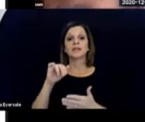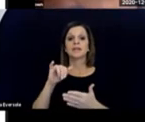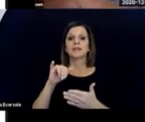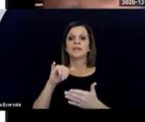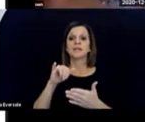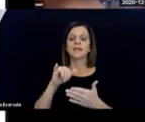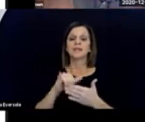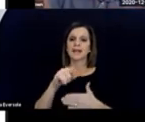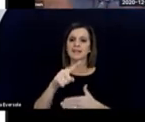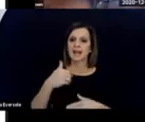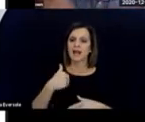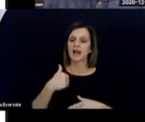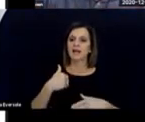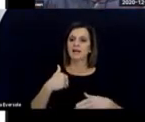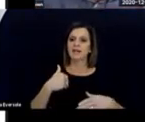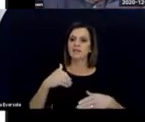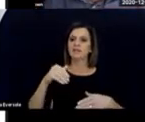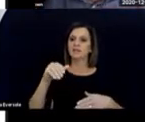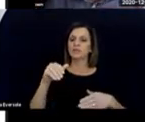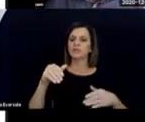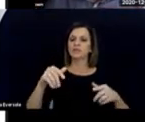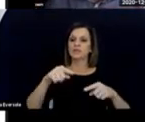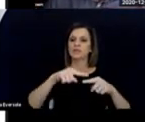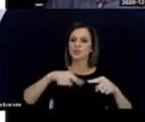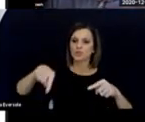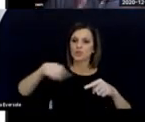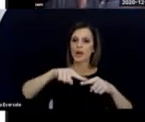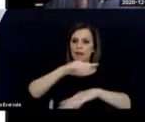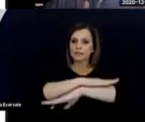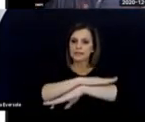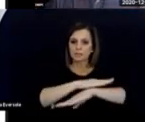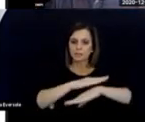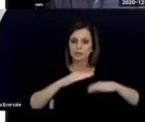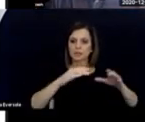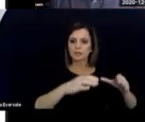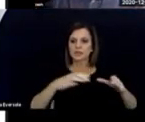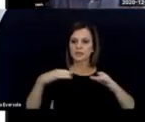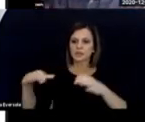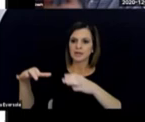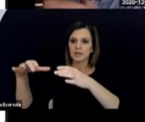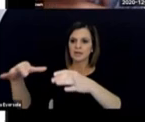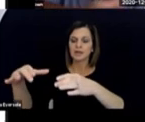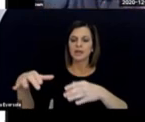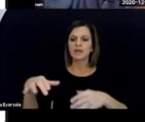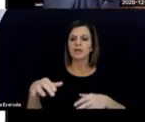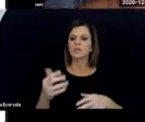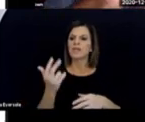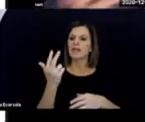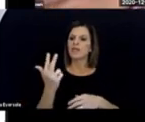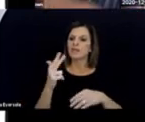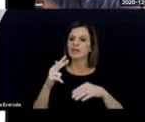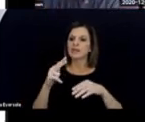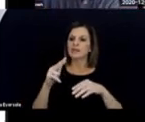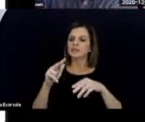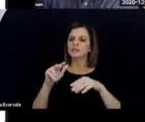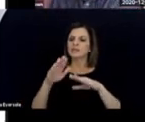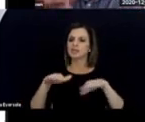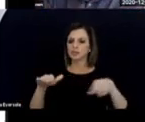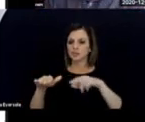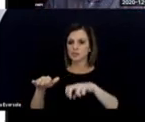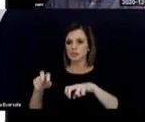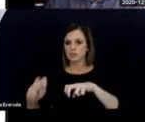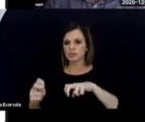tables with, I think, three children on each table. And the teacher, there was a walkway through the tables,